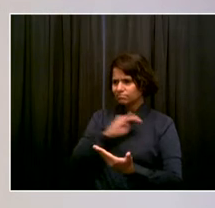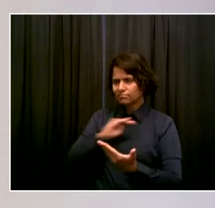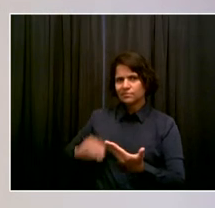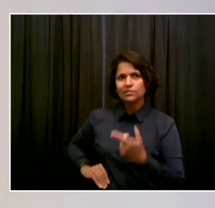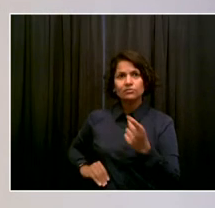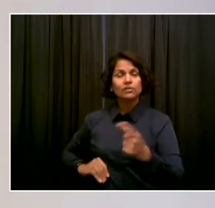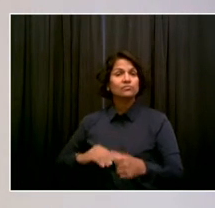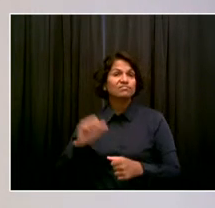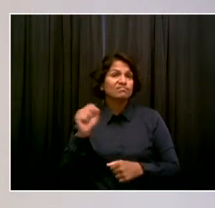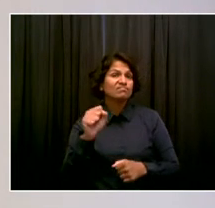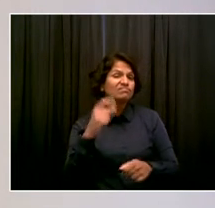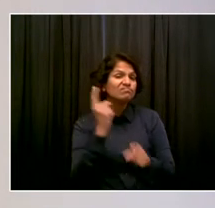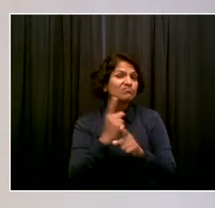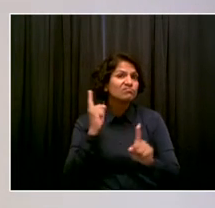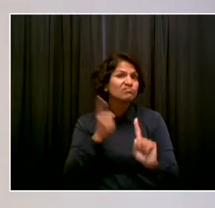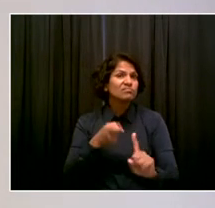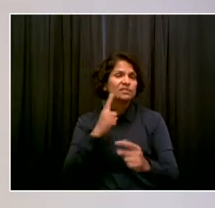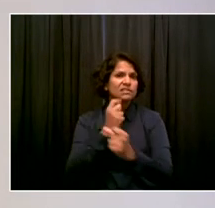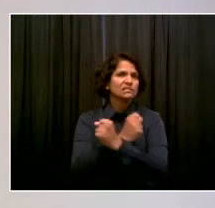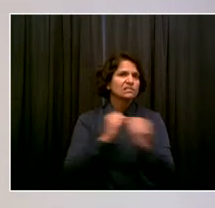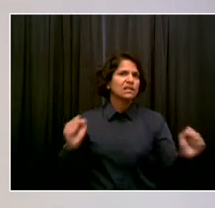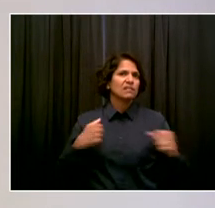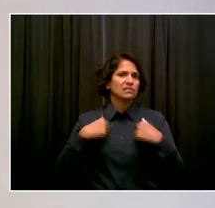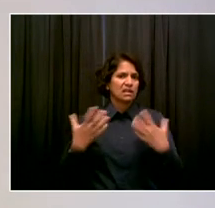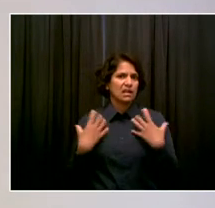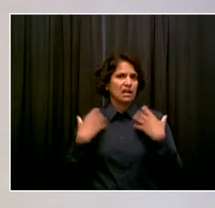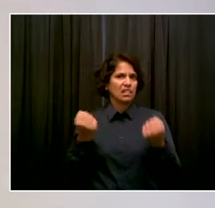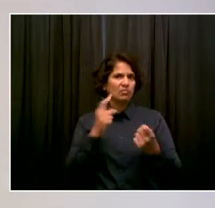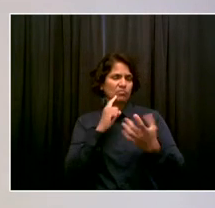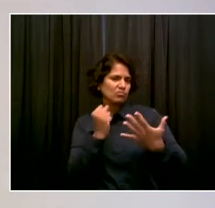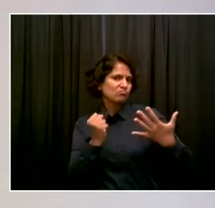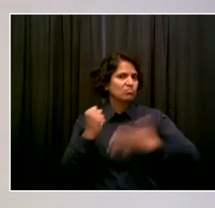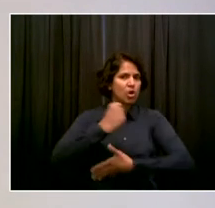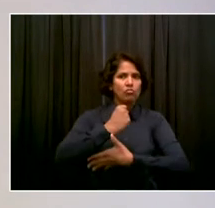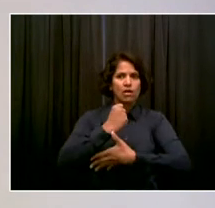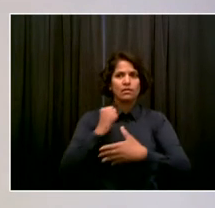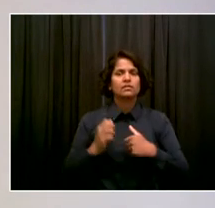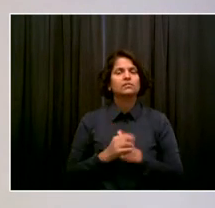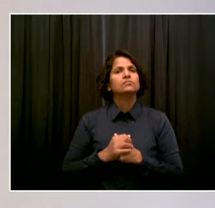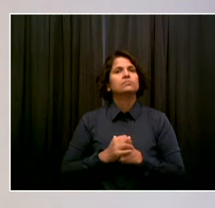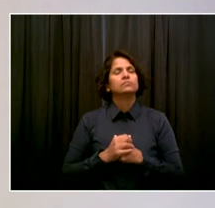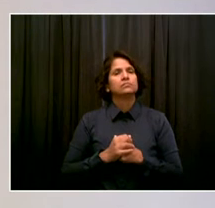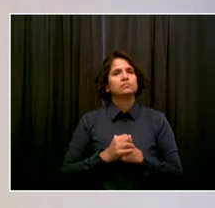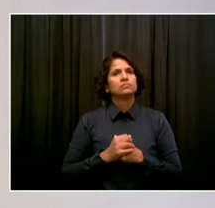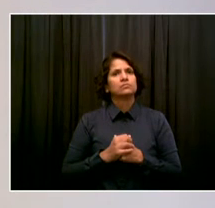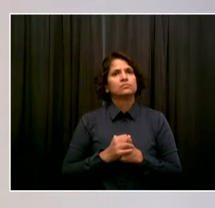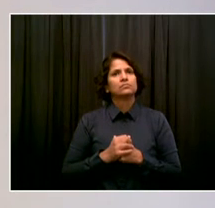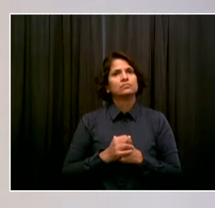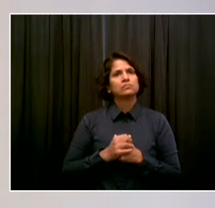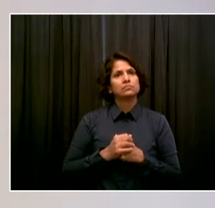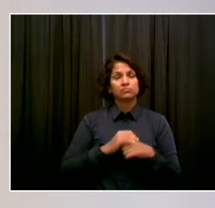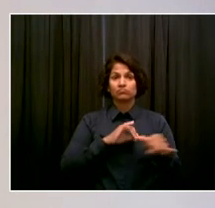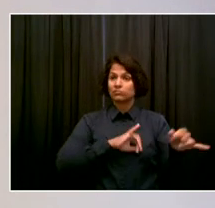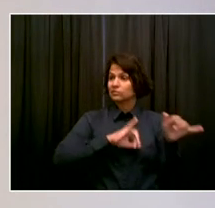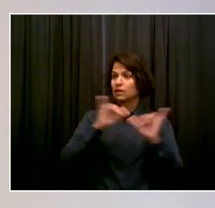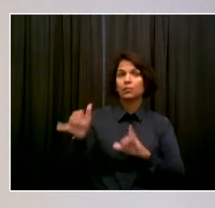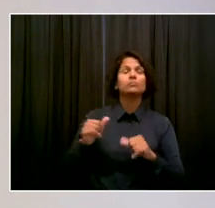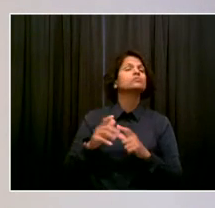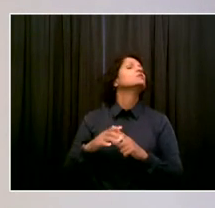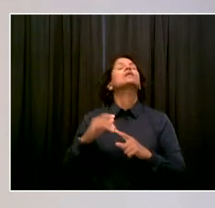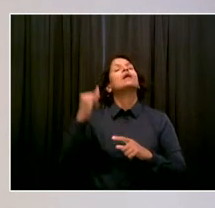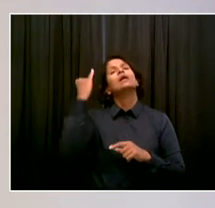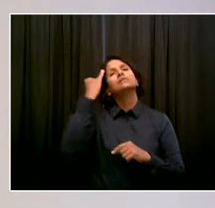enforcement paradigm will reflect. In the same way that we take precautions to ensure food safety